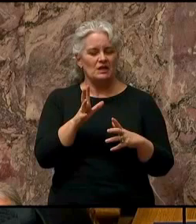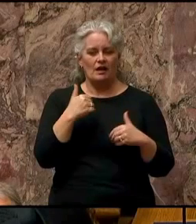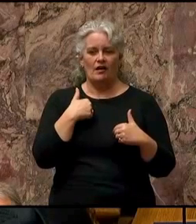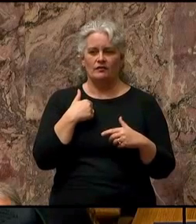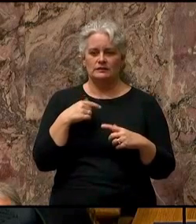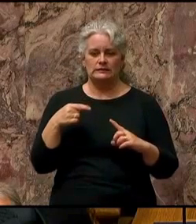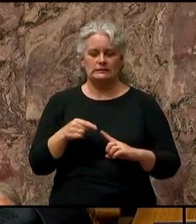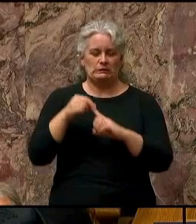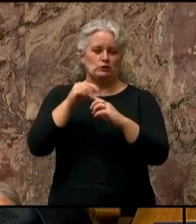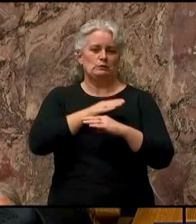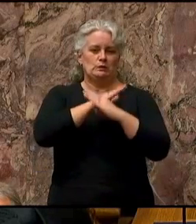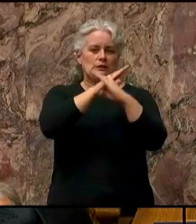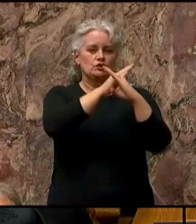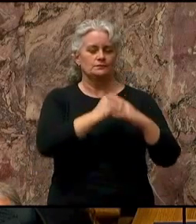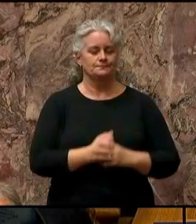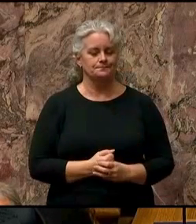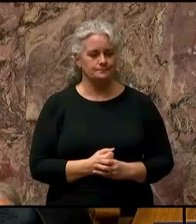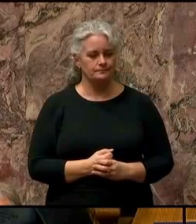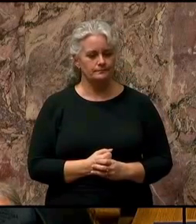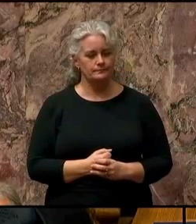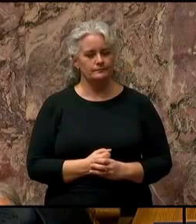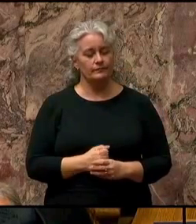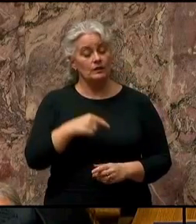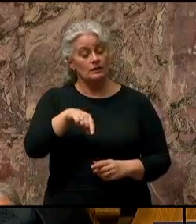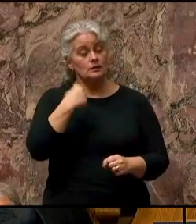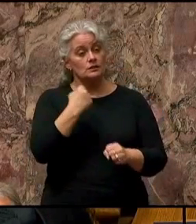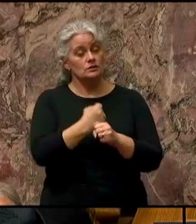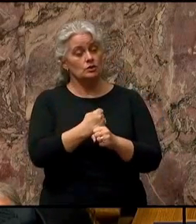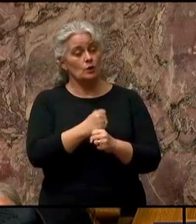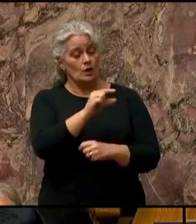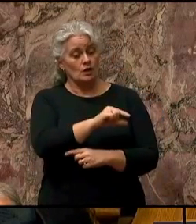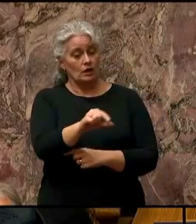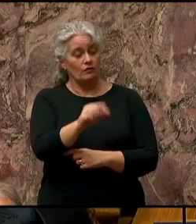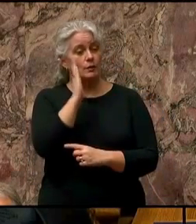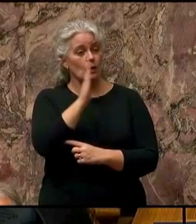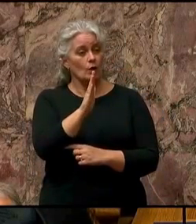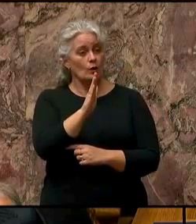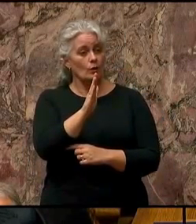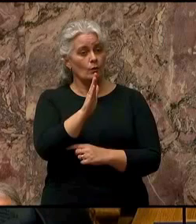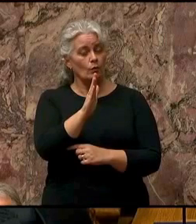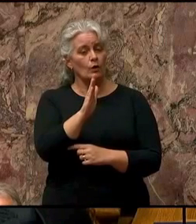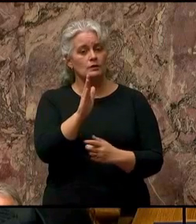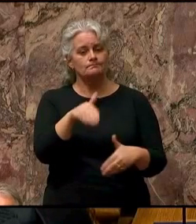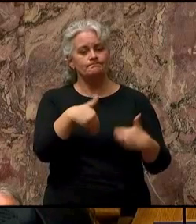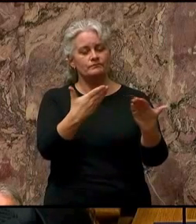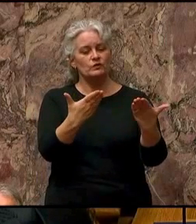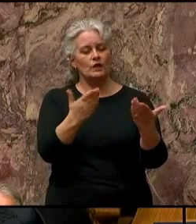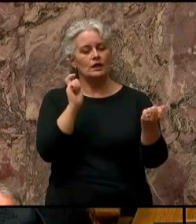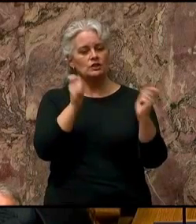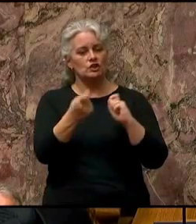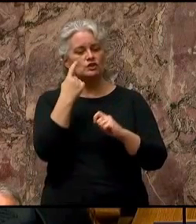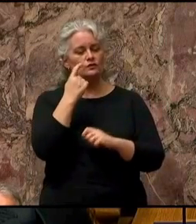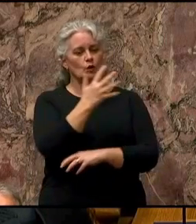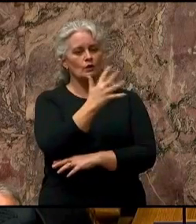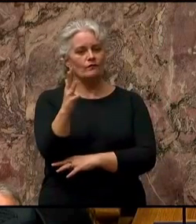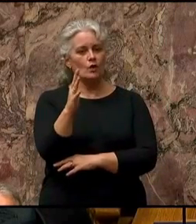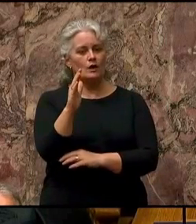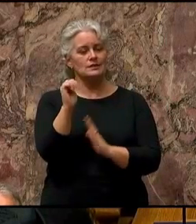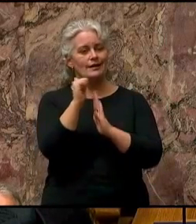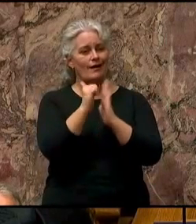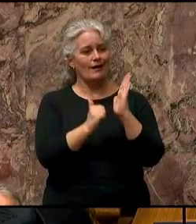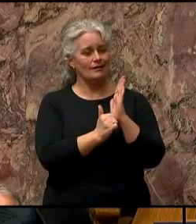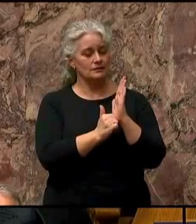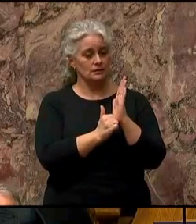This year, your government will also introduce amendments to the Forest Act that allows us to implement recommendations